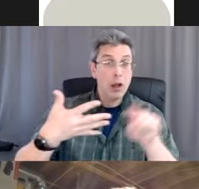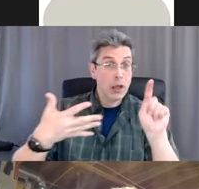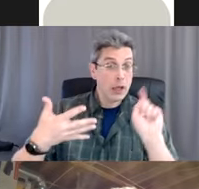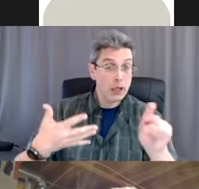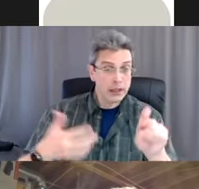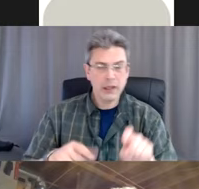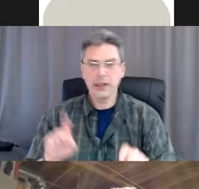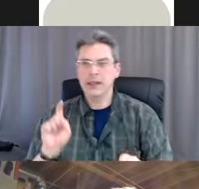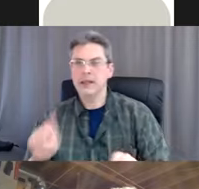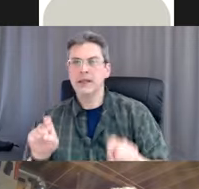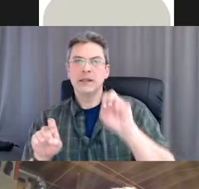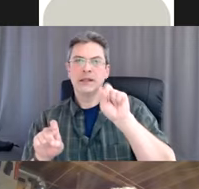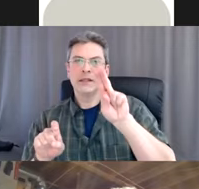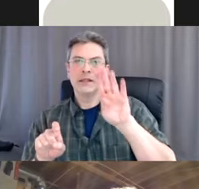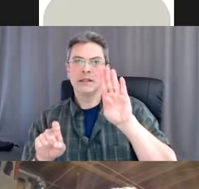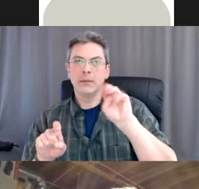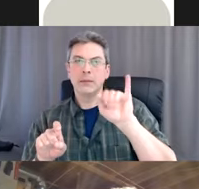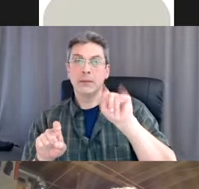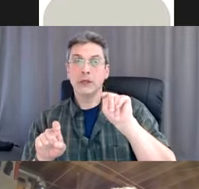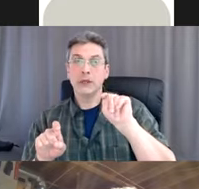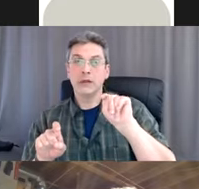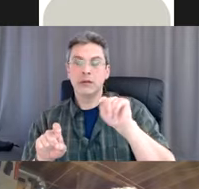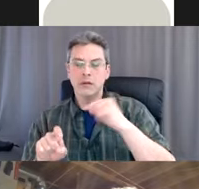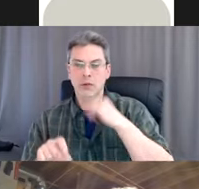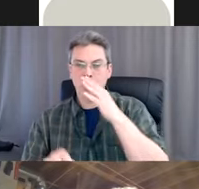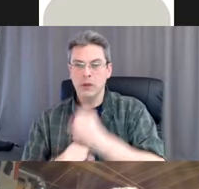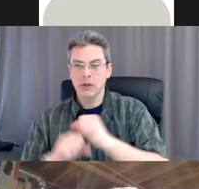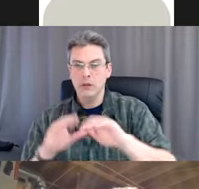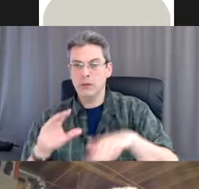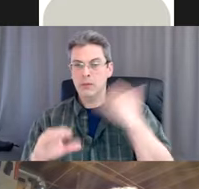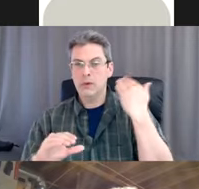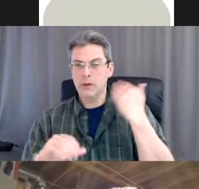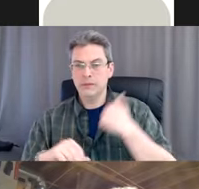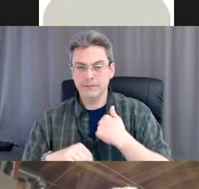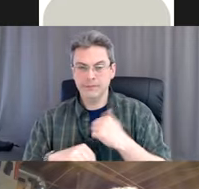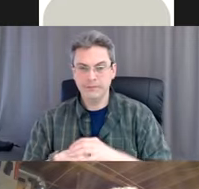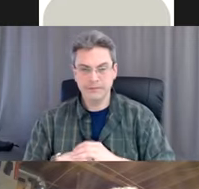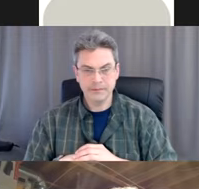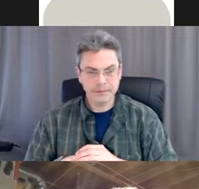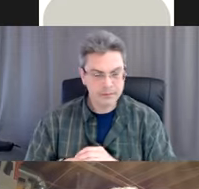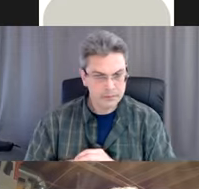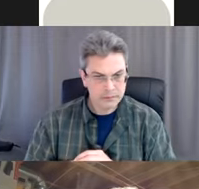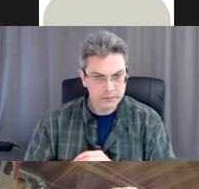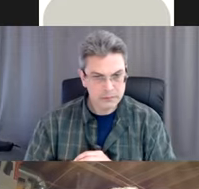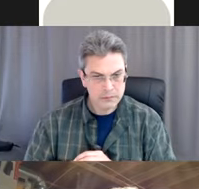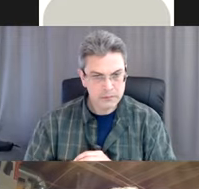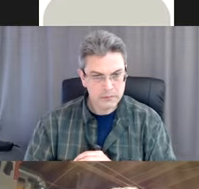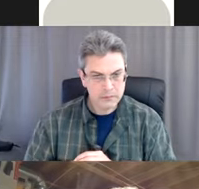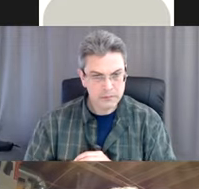send your answer to me. So I will give everyone a few seconds to do that.